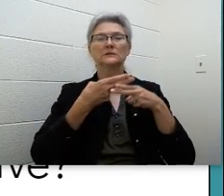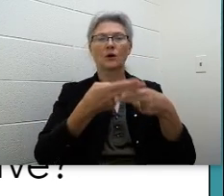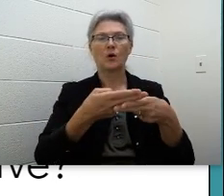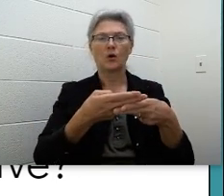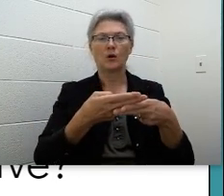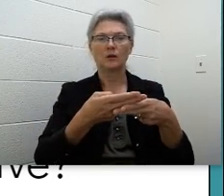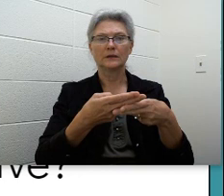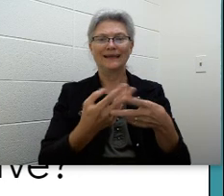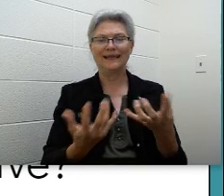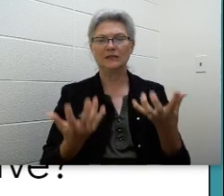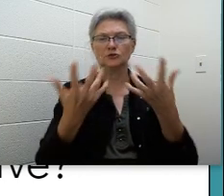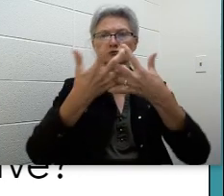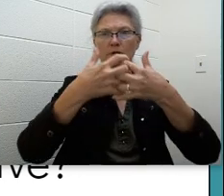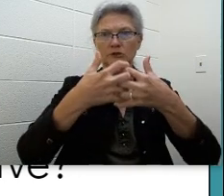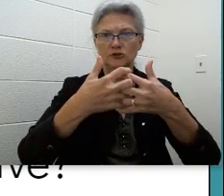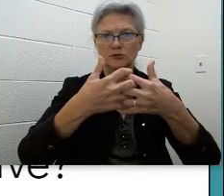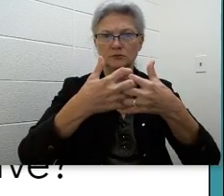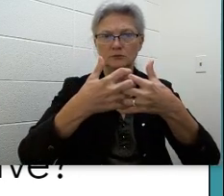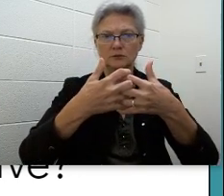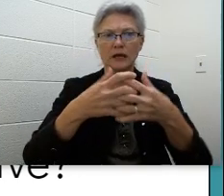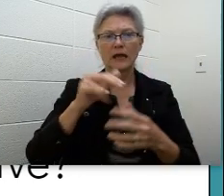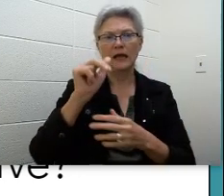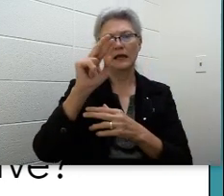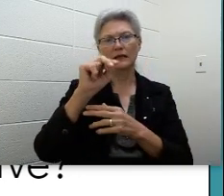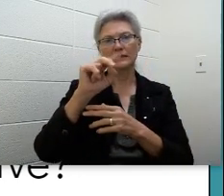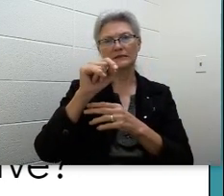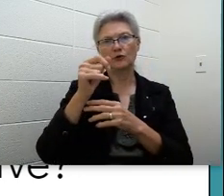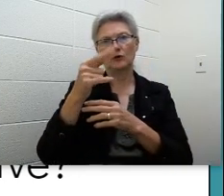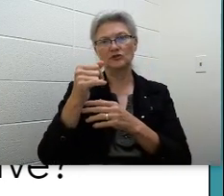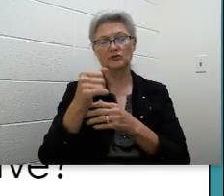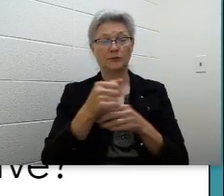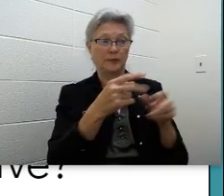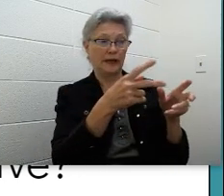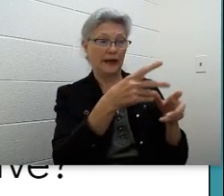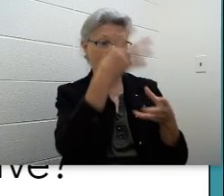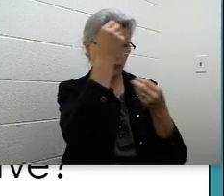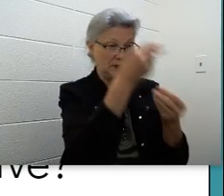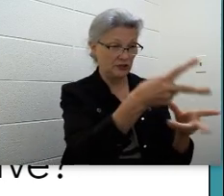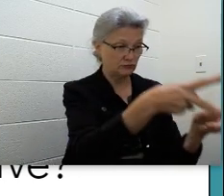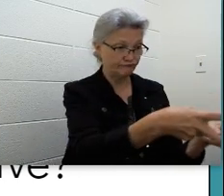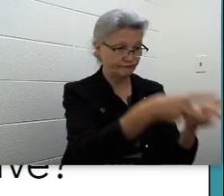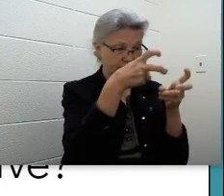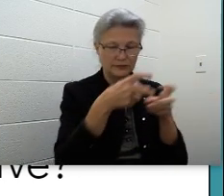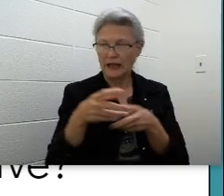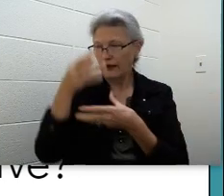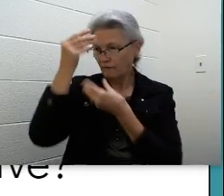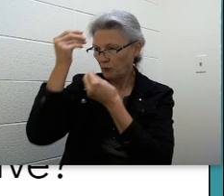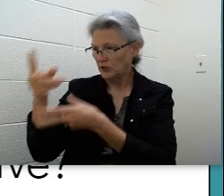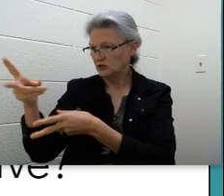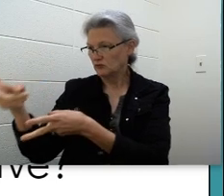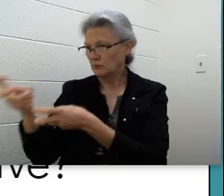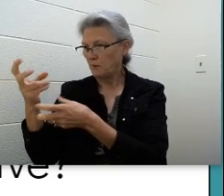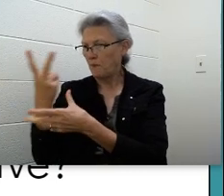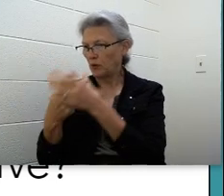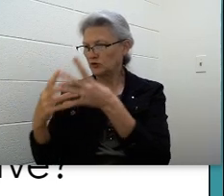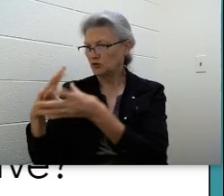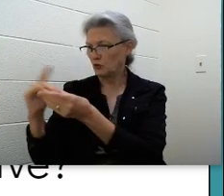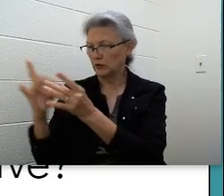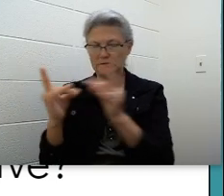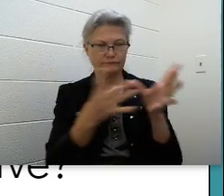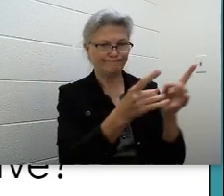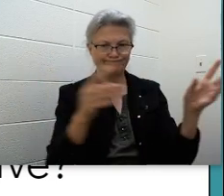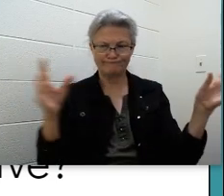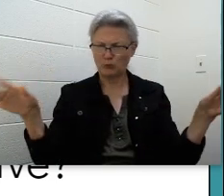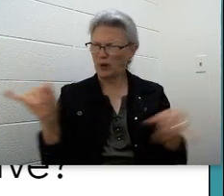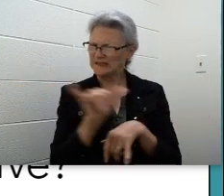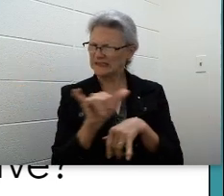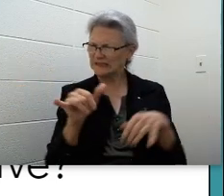integration. So this is where I'm taking information from two different stories and seeing what they have in common and try to